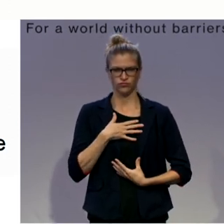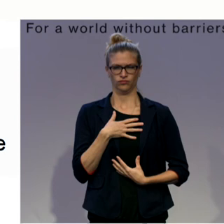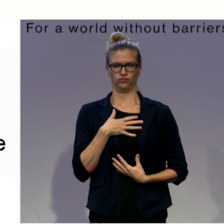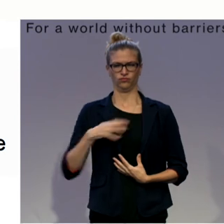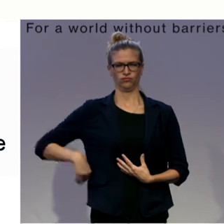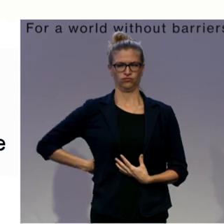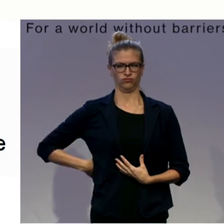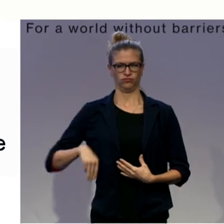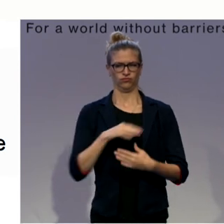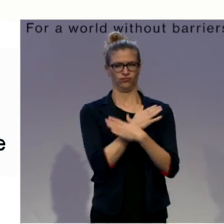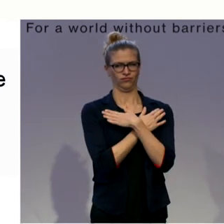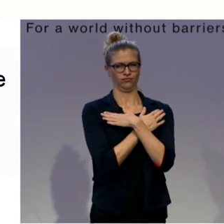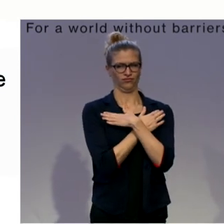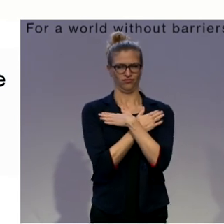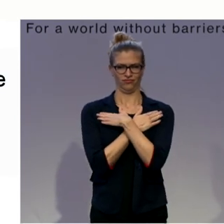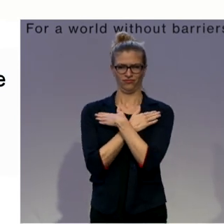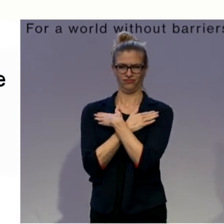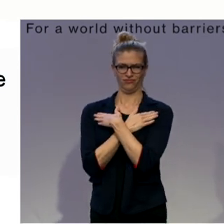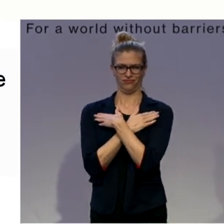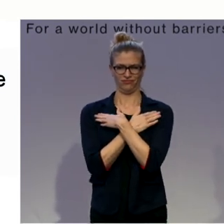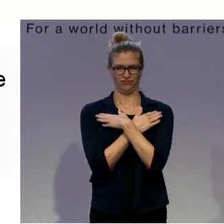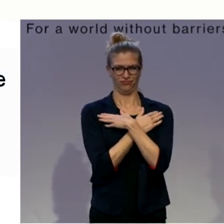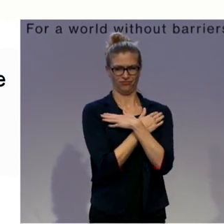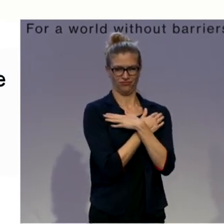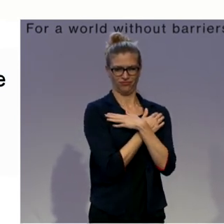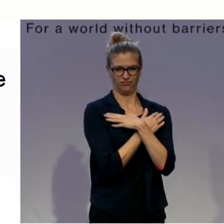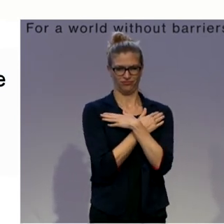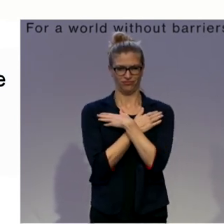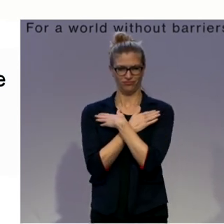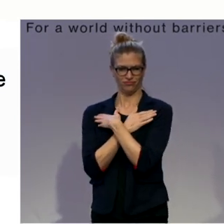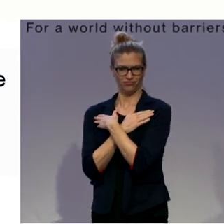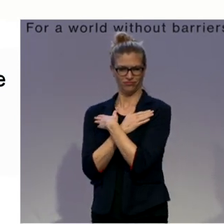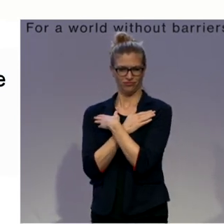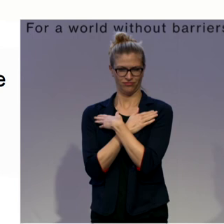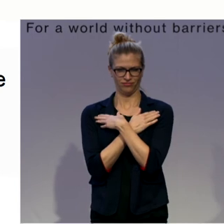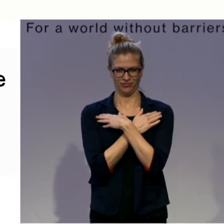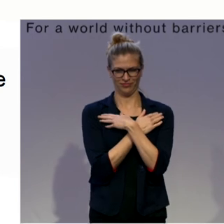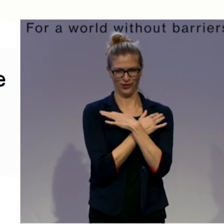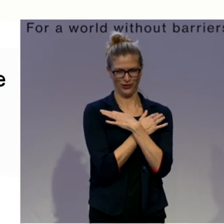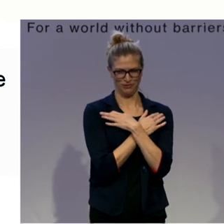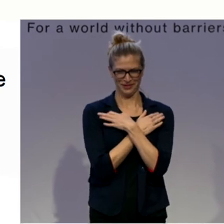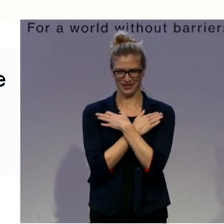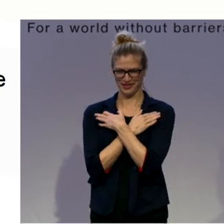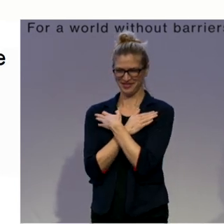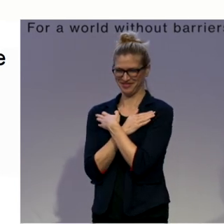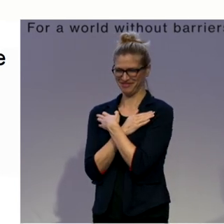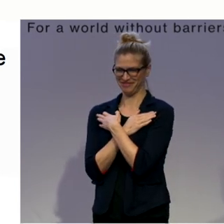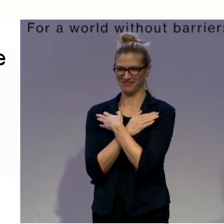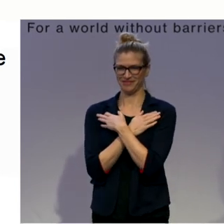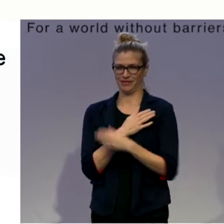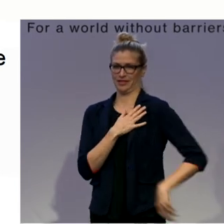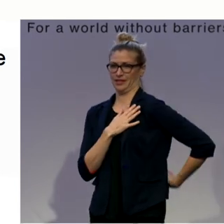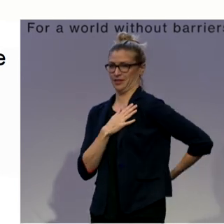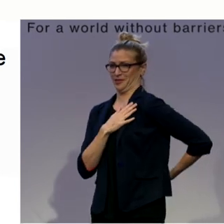And let's do the rotation. Engage your belly. And rotate to your right side. And become super